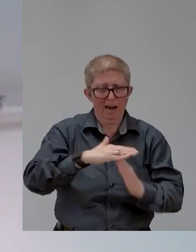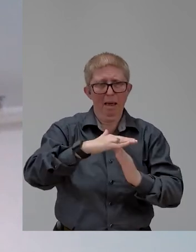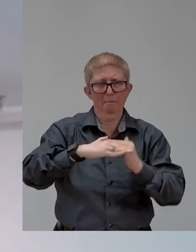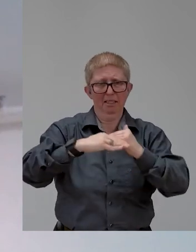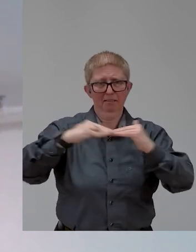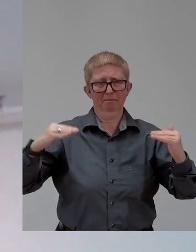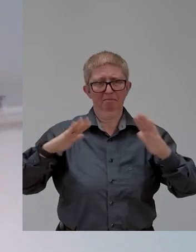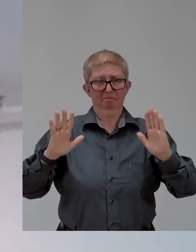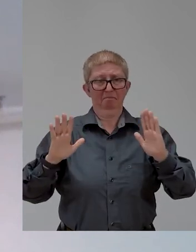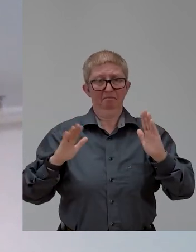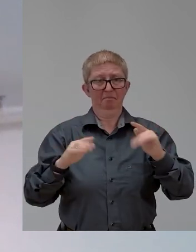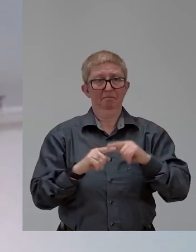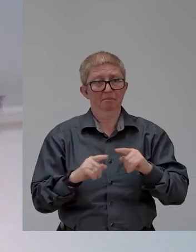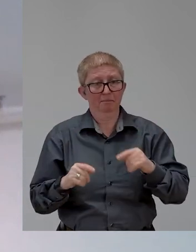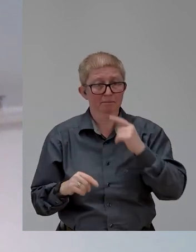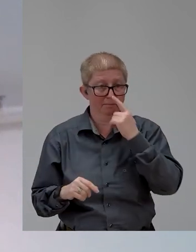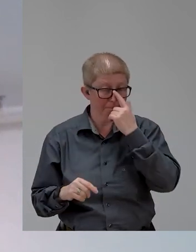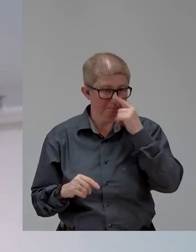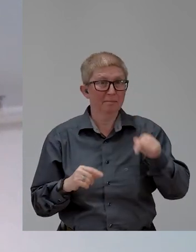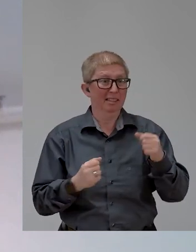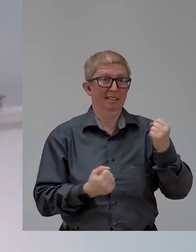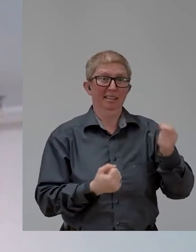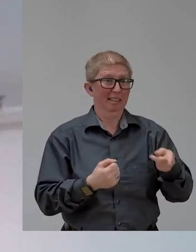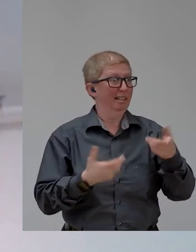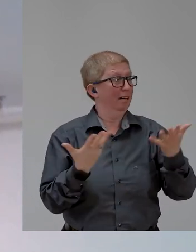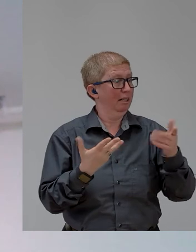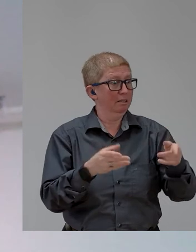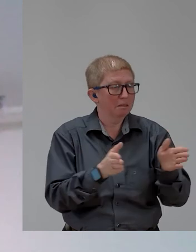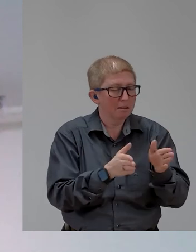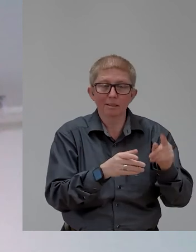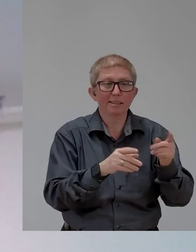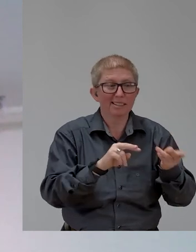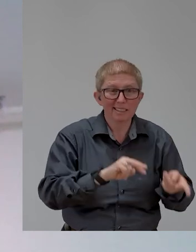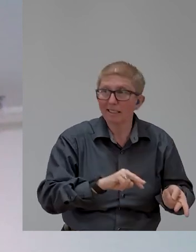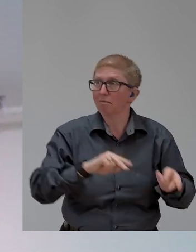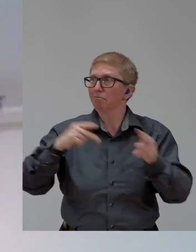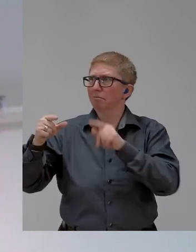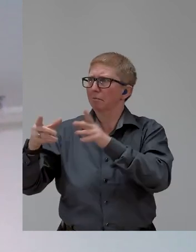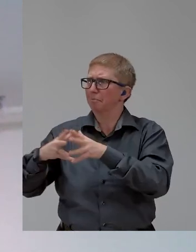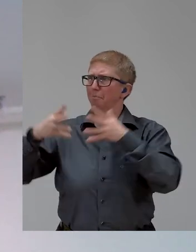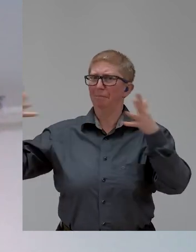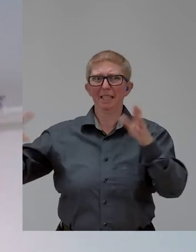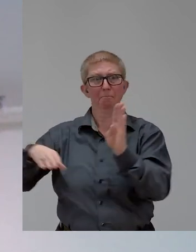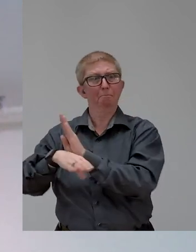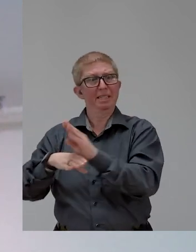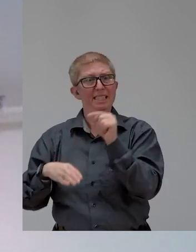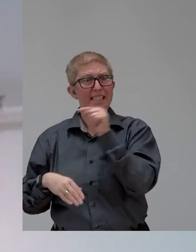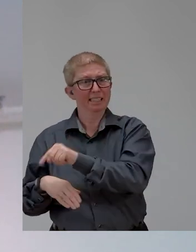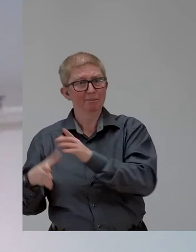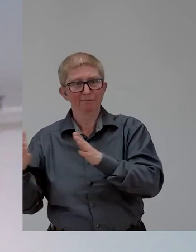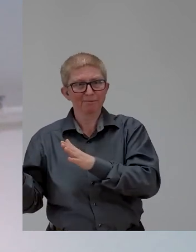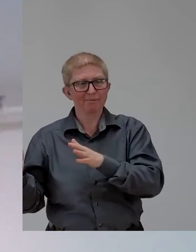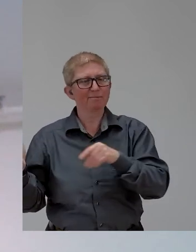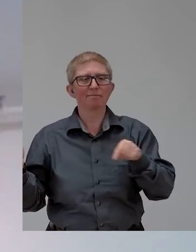making it into the other parts of a corporation or a business. It does very little to change the large culture of work,